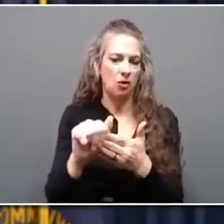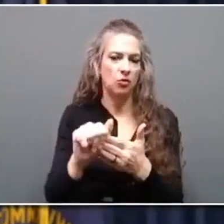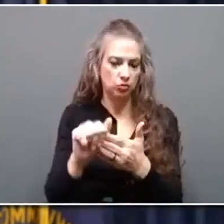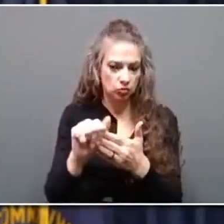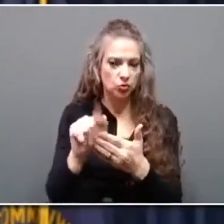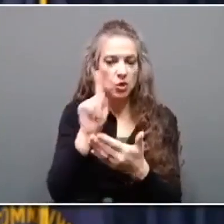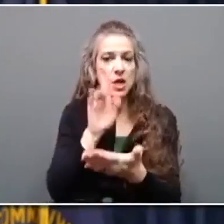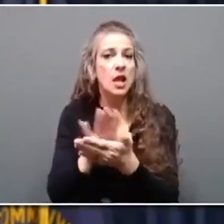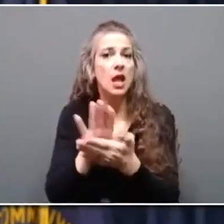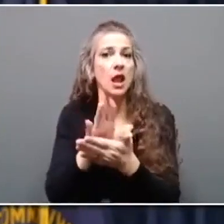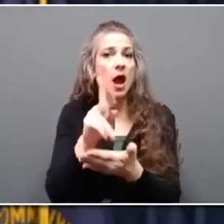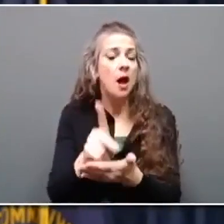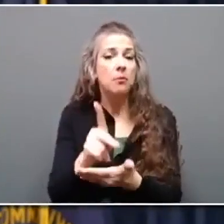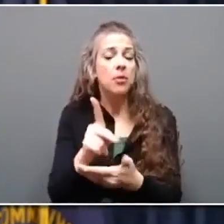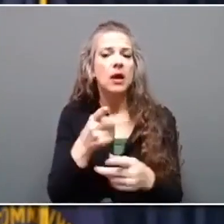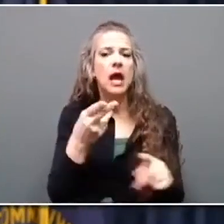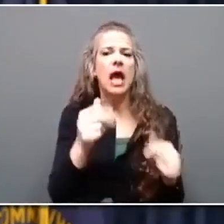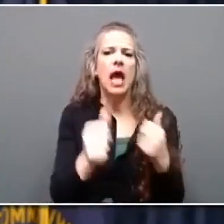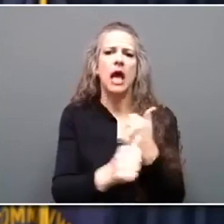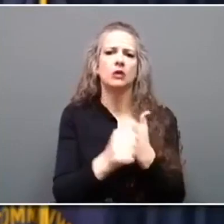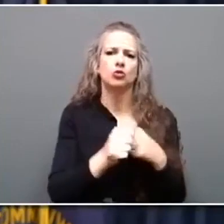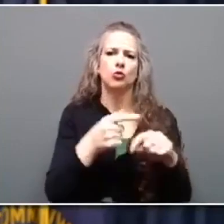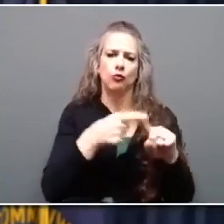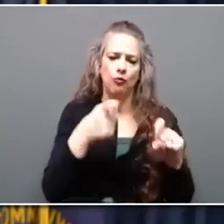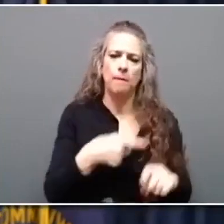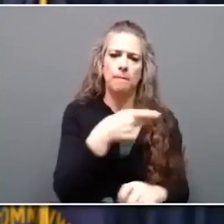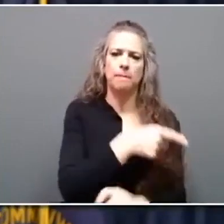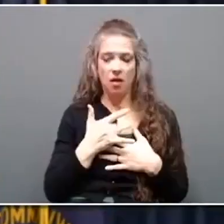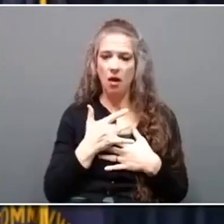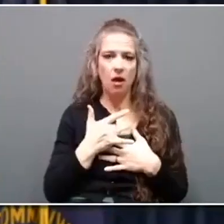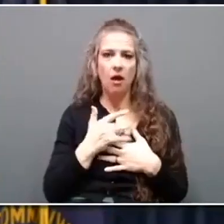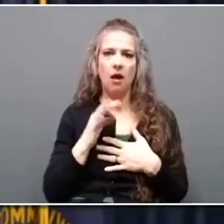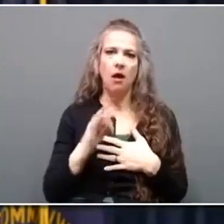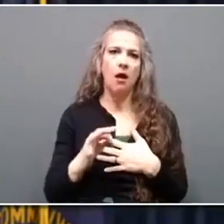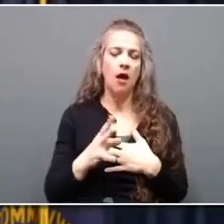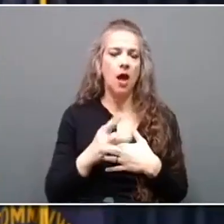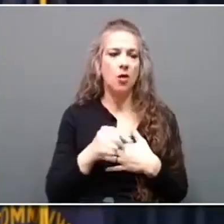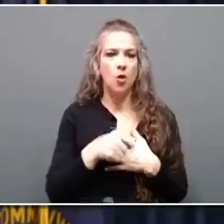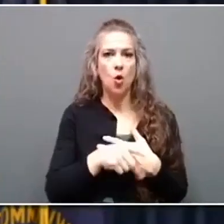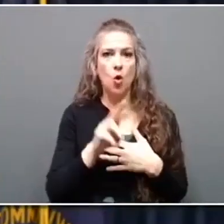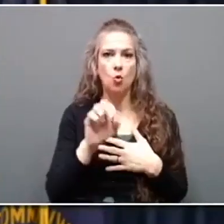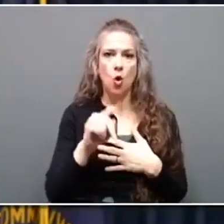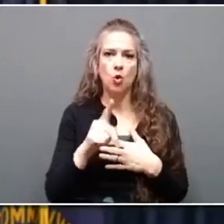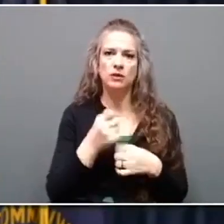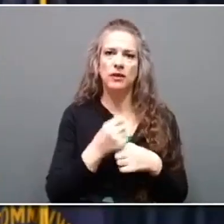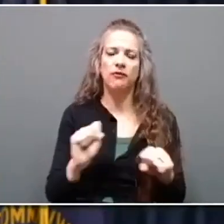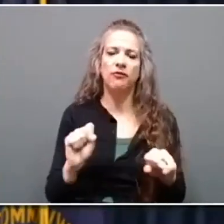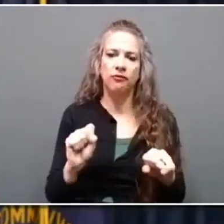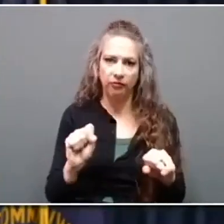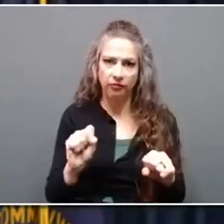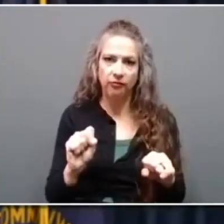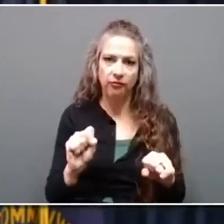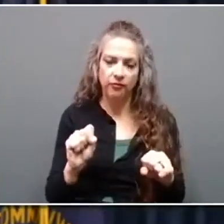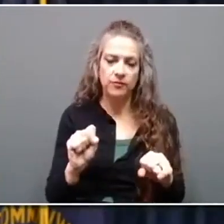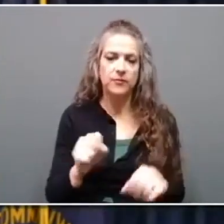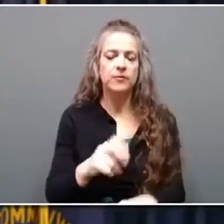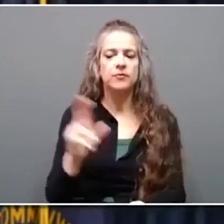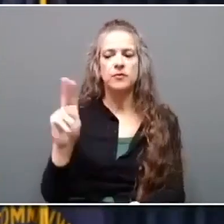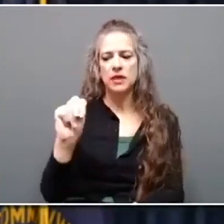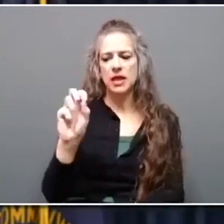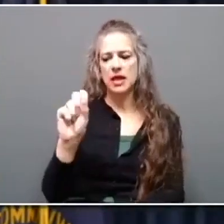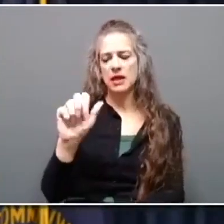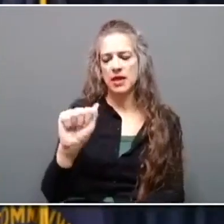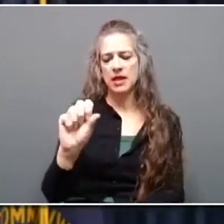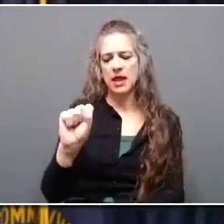historic mining. These funds are helping us close dangerous mine chaffes. Just some of the projects include the NASCAR Lane Project in